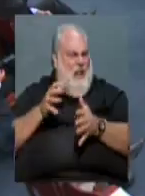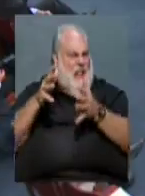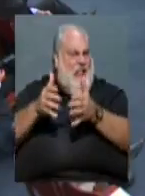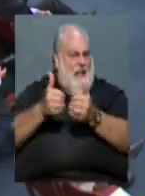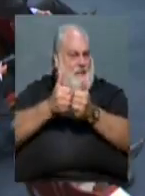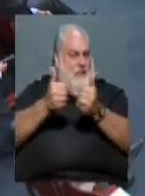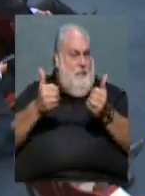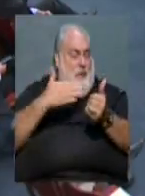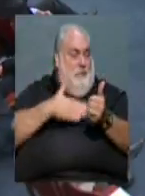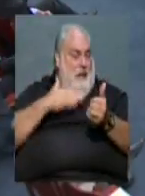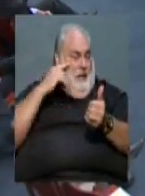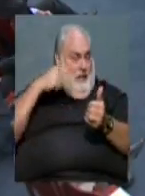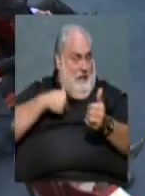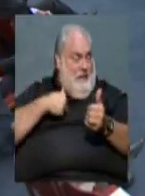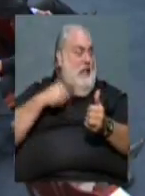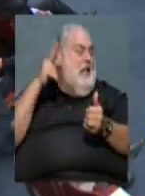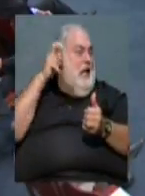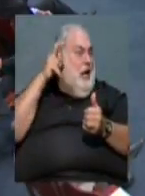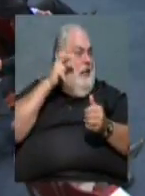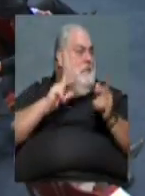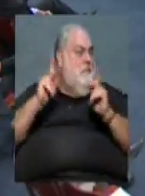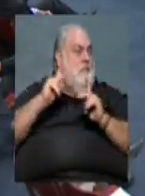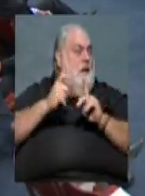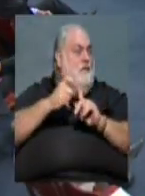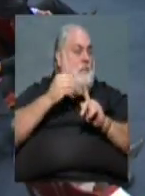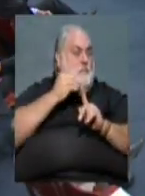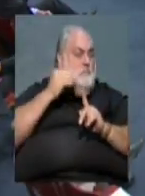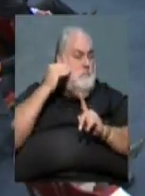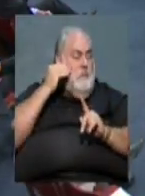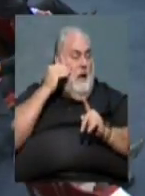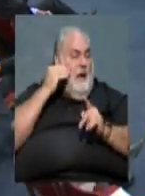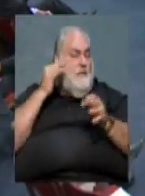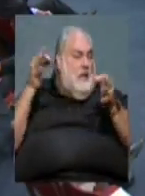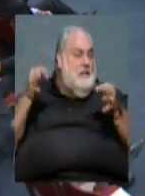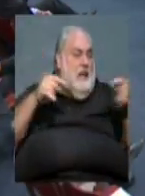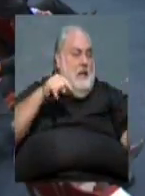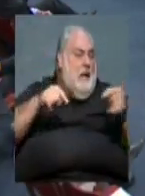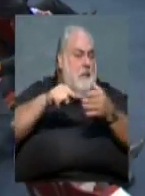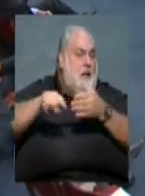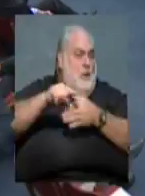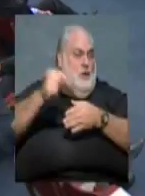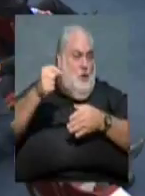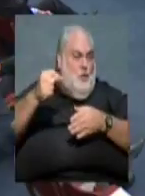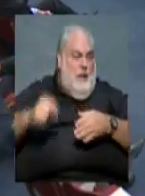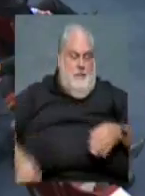leave it separate to hear from the residents if they choose to come next Tuesday night.